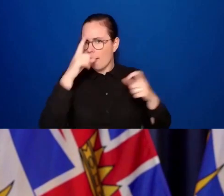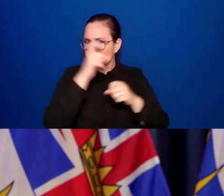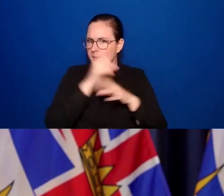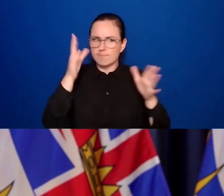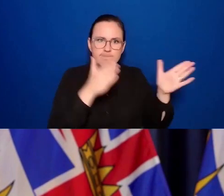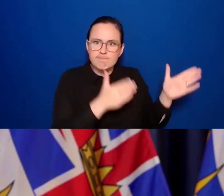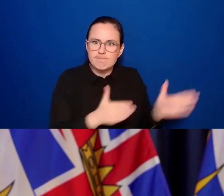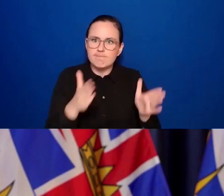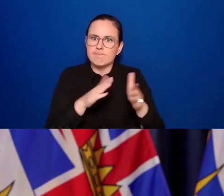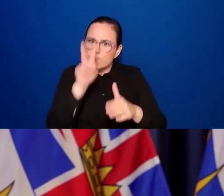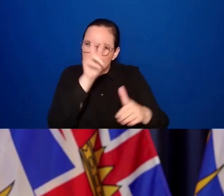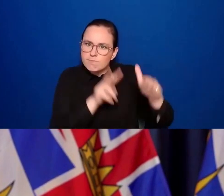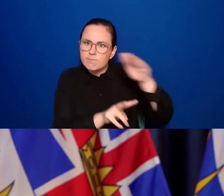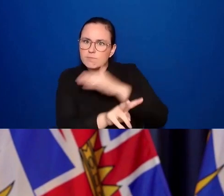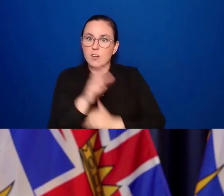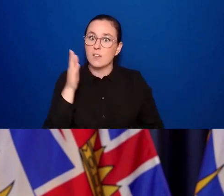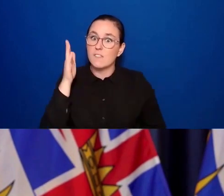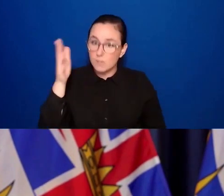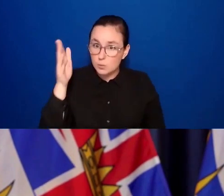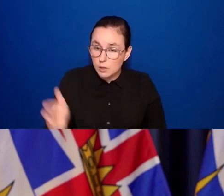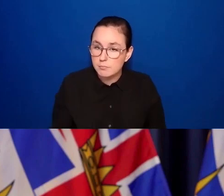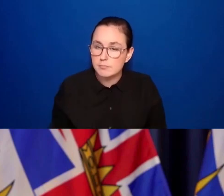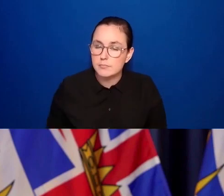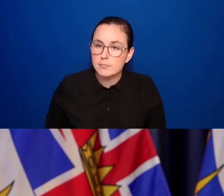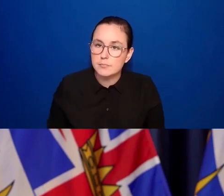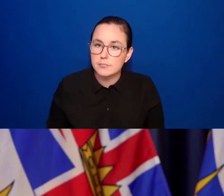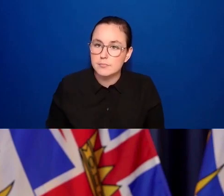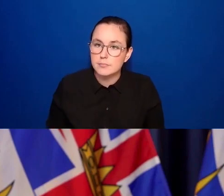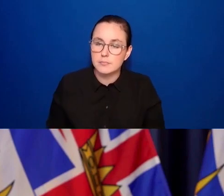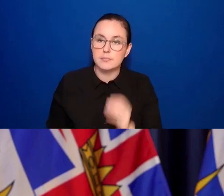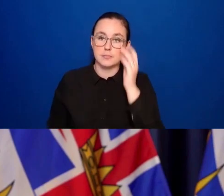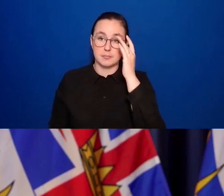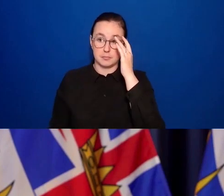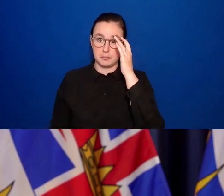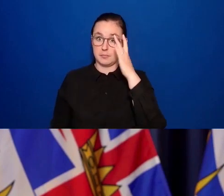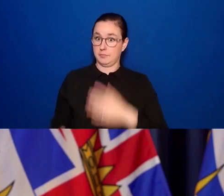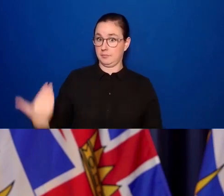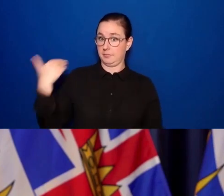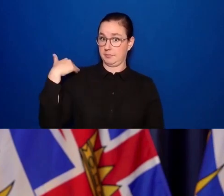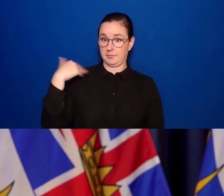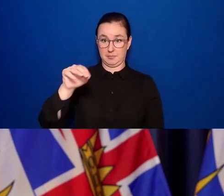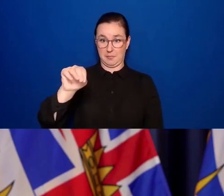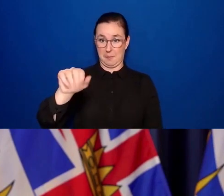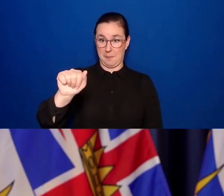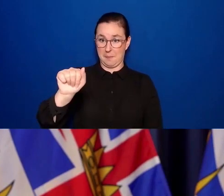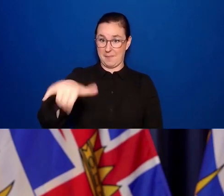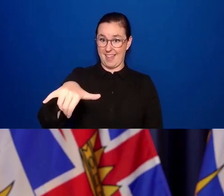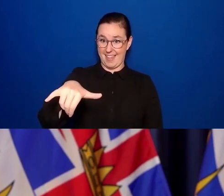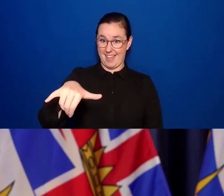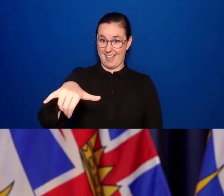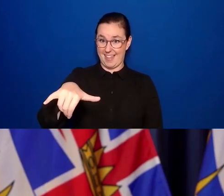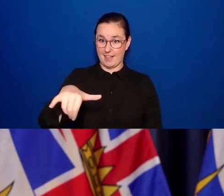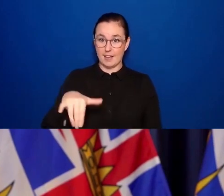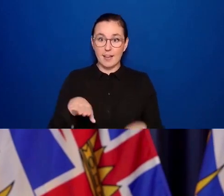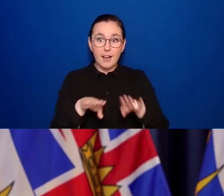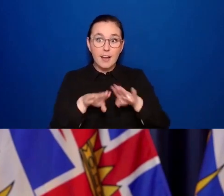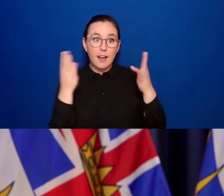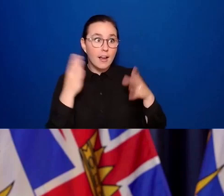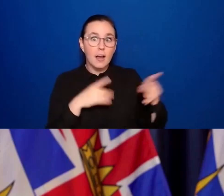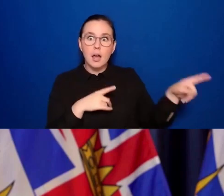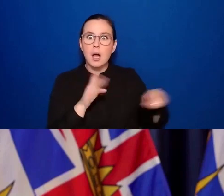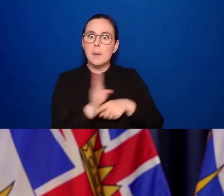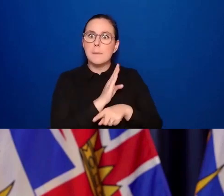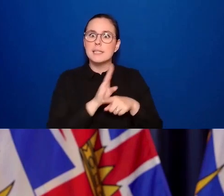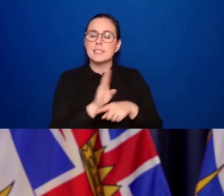we were reducing restrictions back in May, what I heard more than anything else is finally we can plan. We know with some